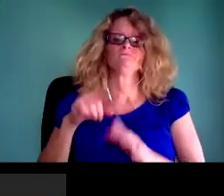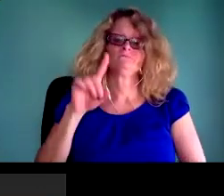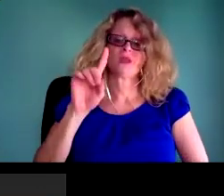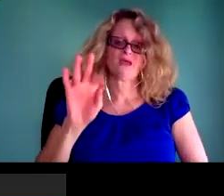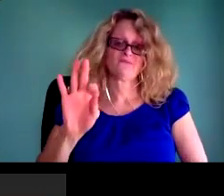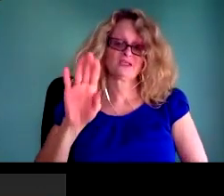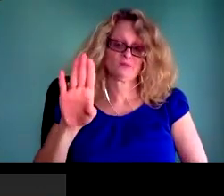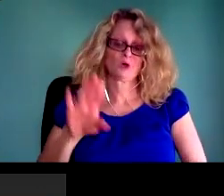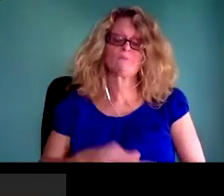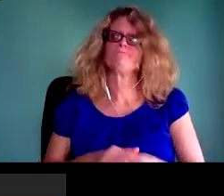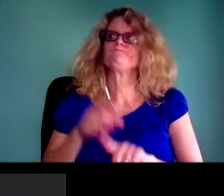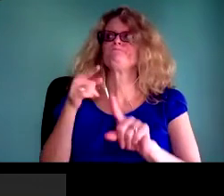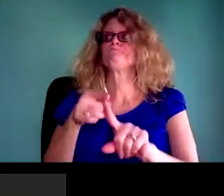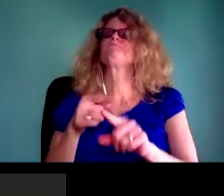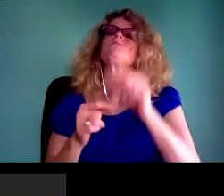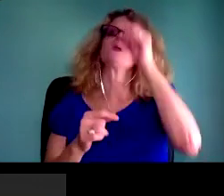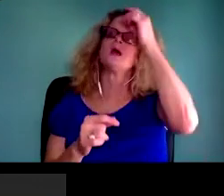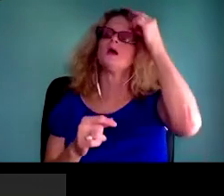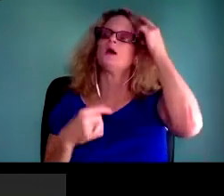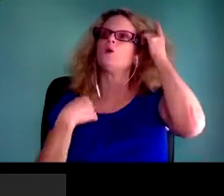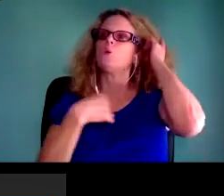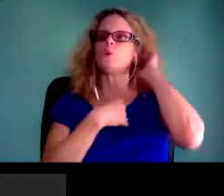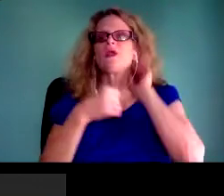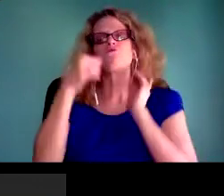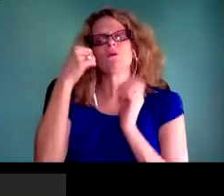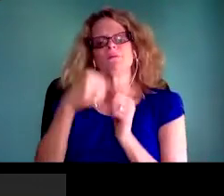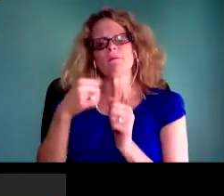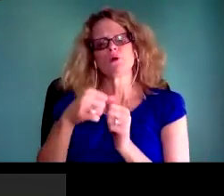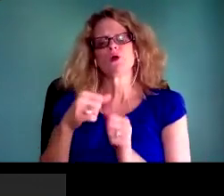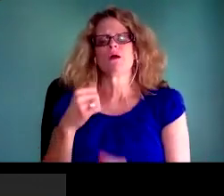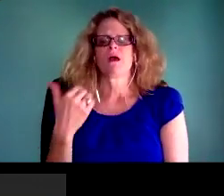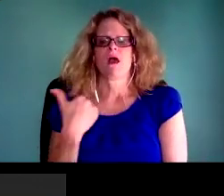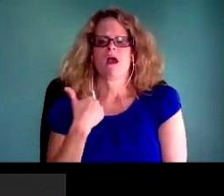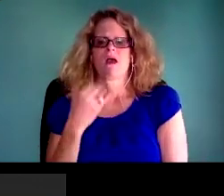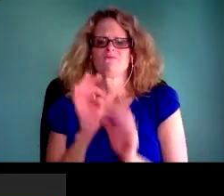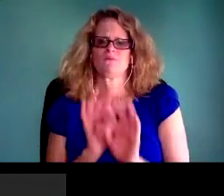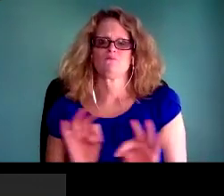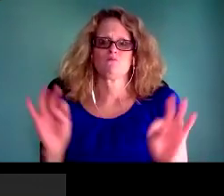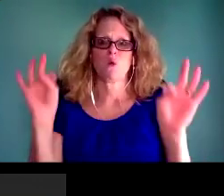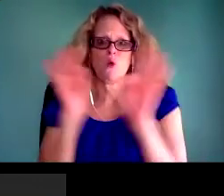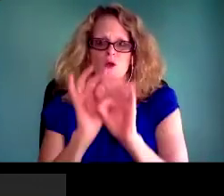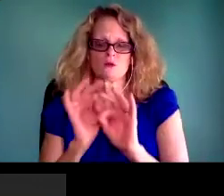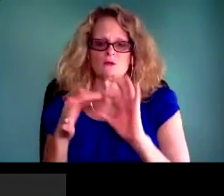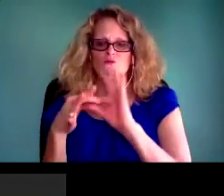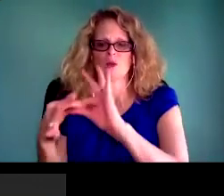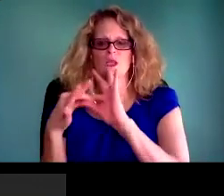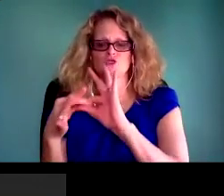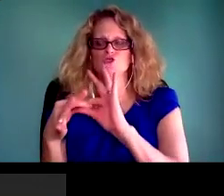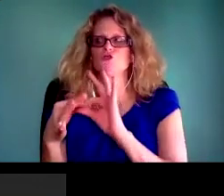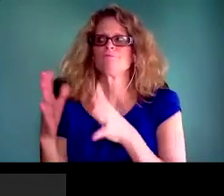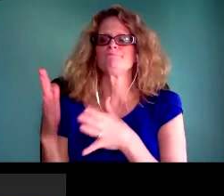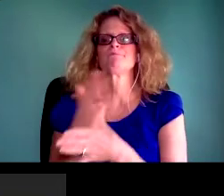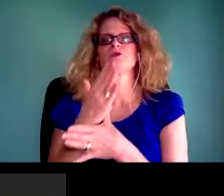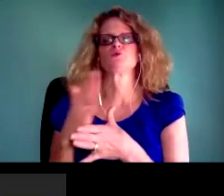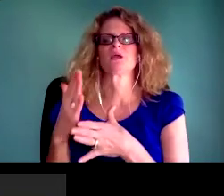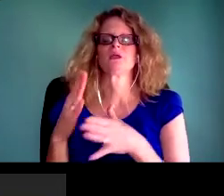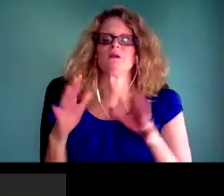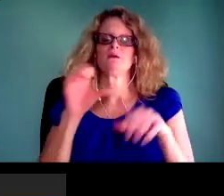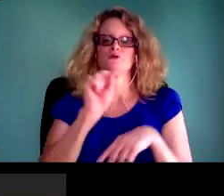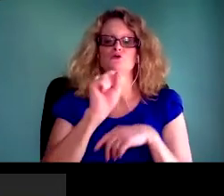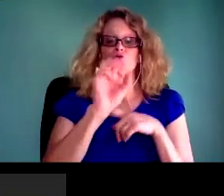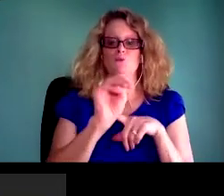excuse me, a search on final election results, Google